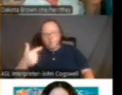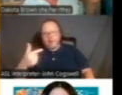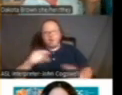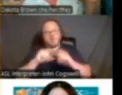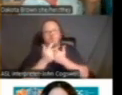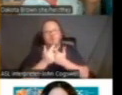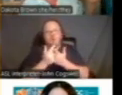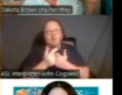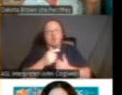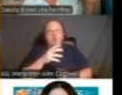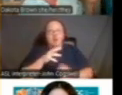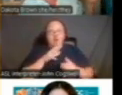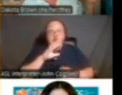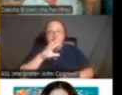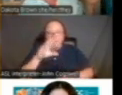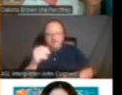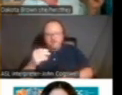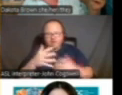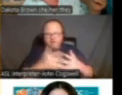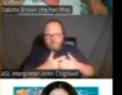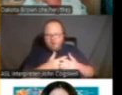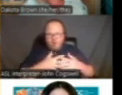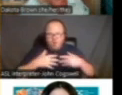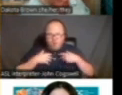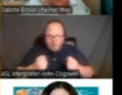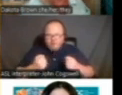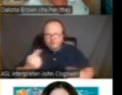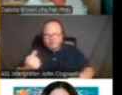something families.